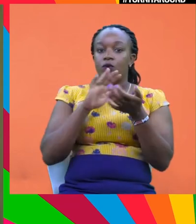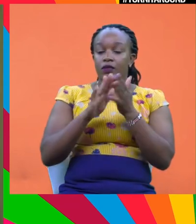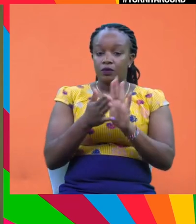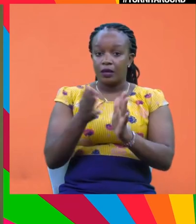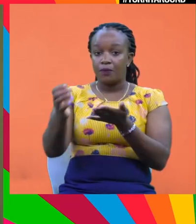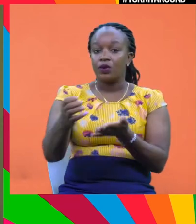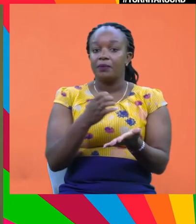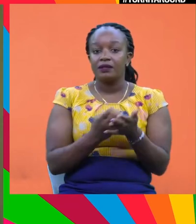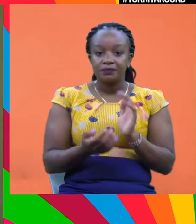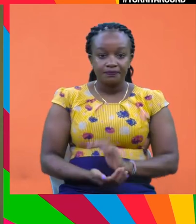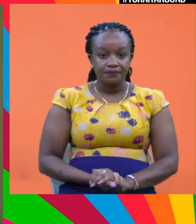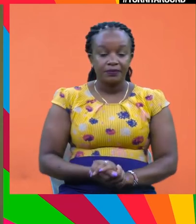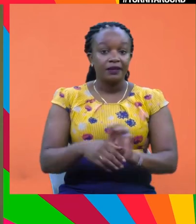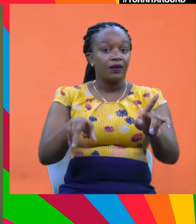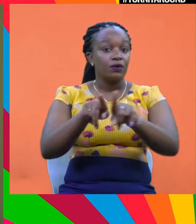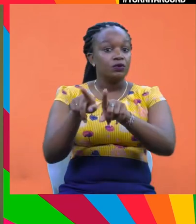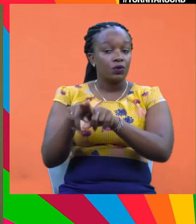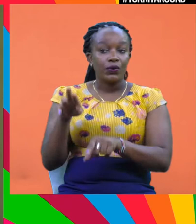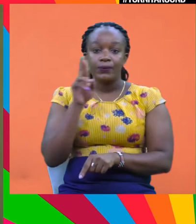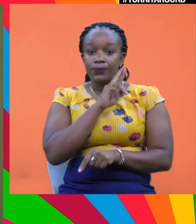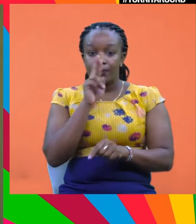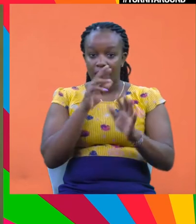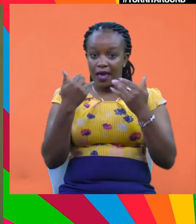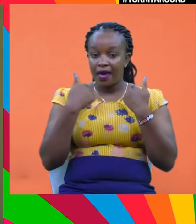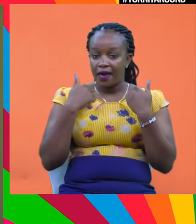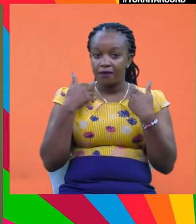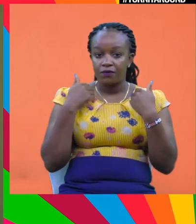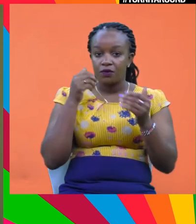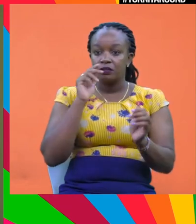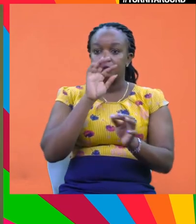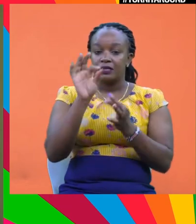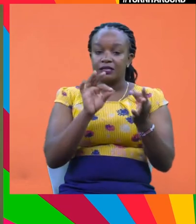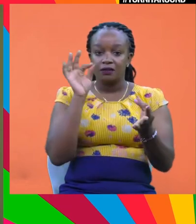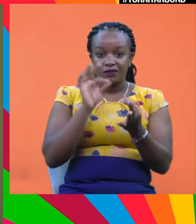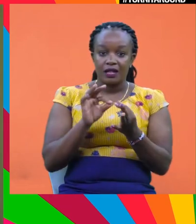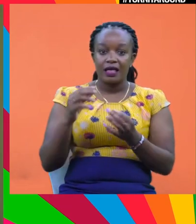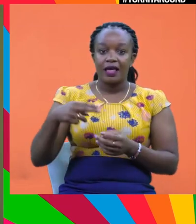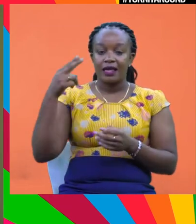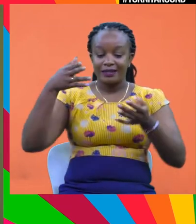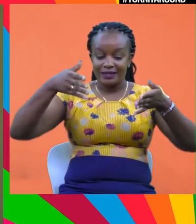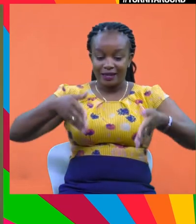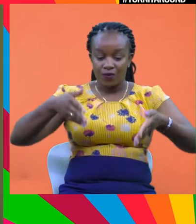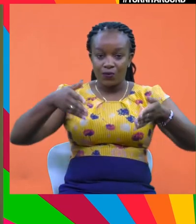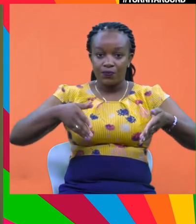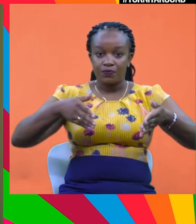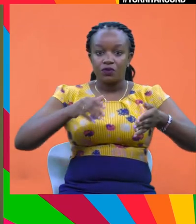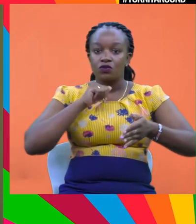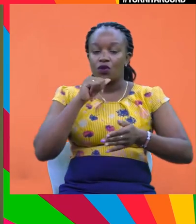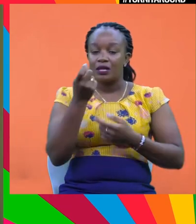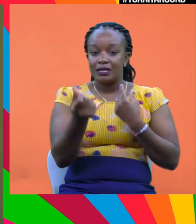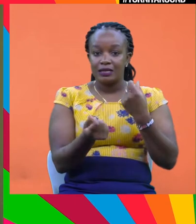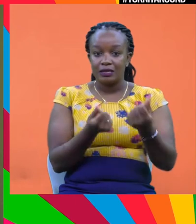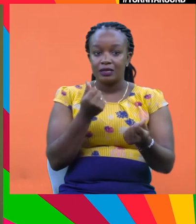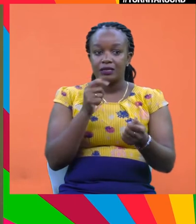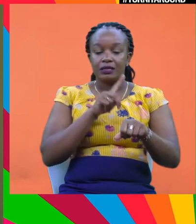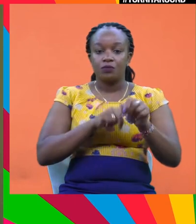take longest. And there are also risks and uncertainties that are particularly high right now, not least when it